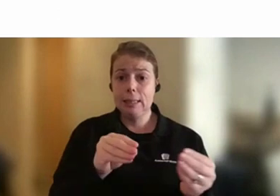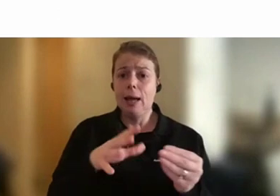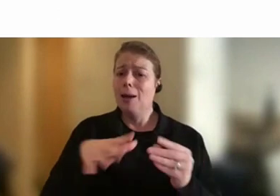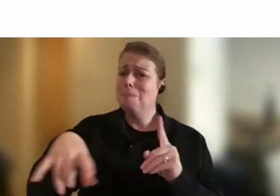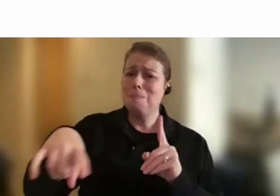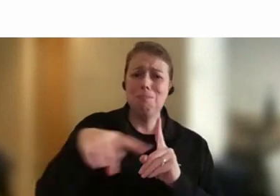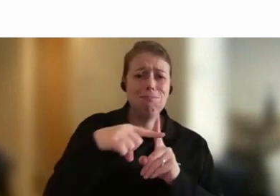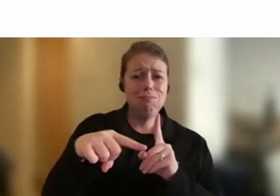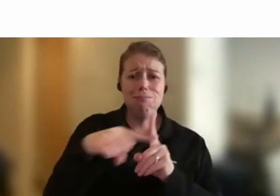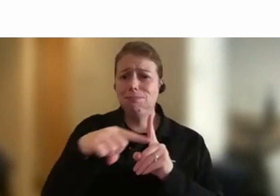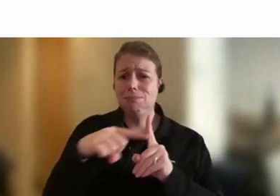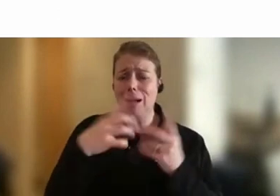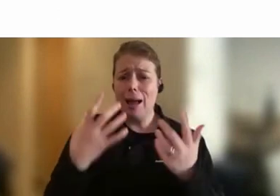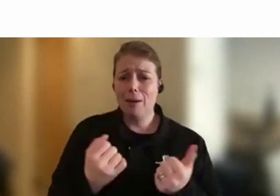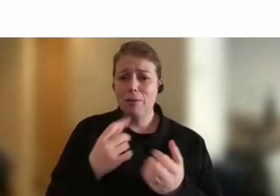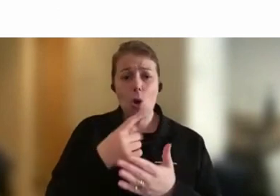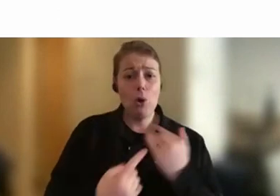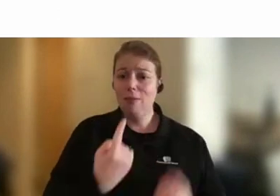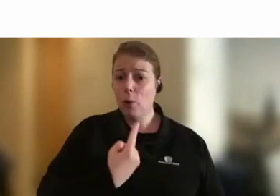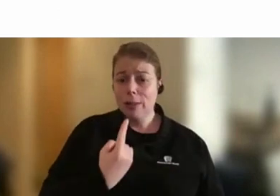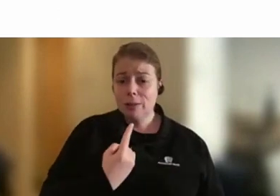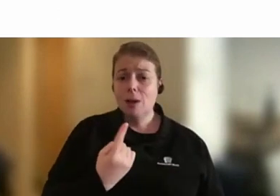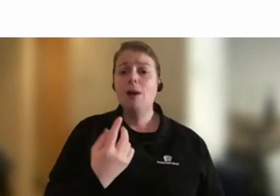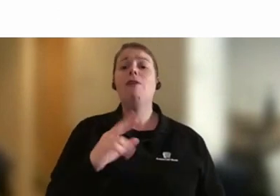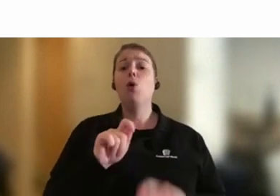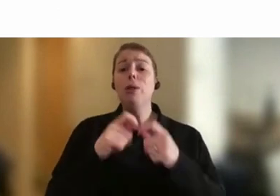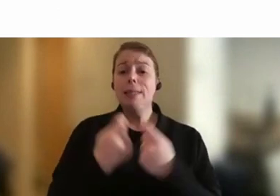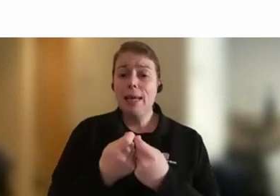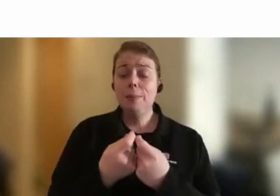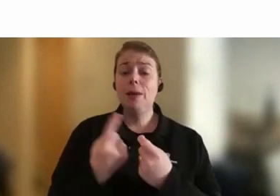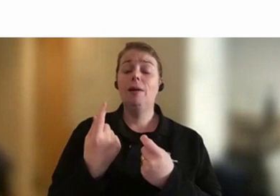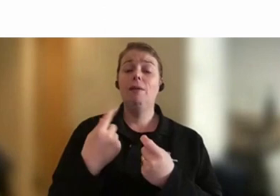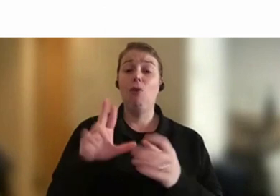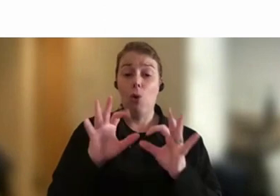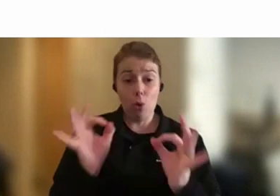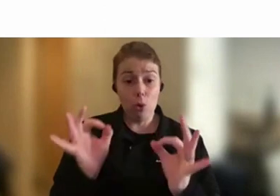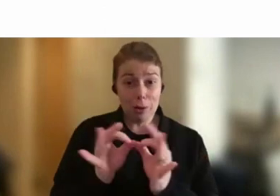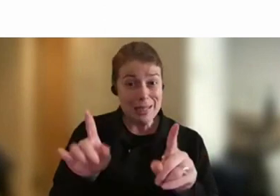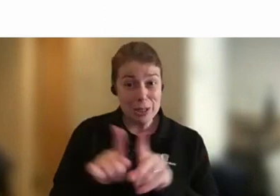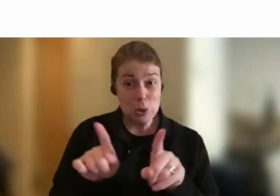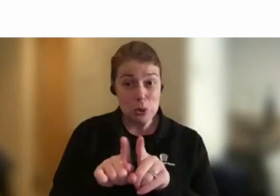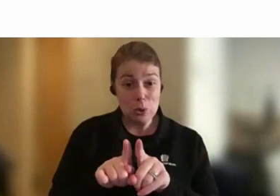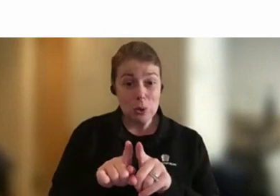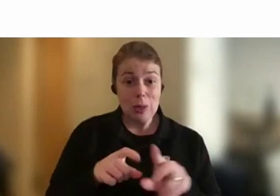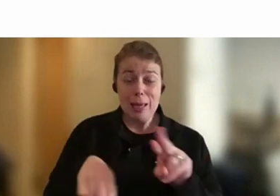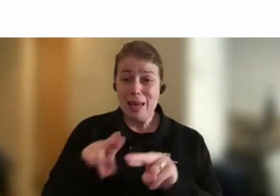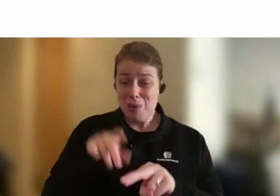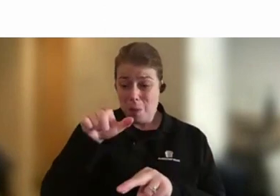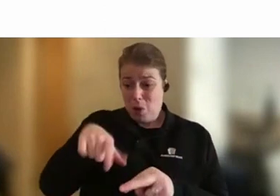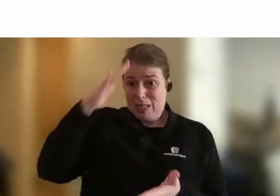not just for the individual, but for the team and for the organisation. So if someone is experiencing